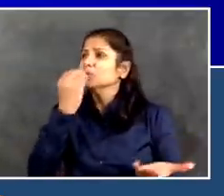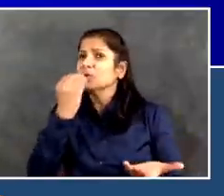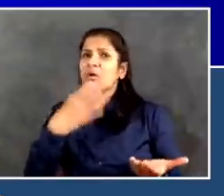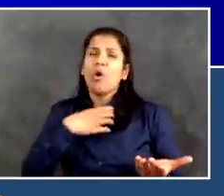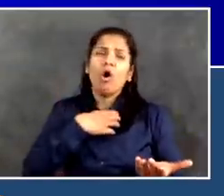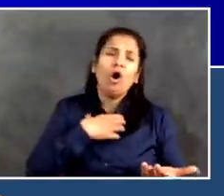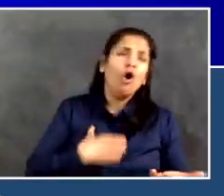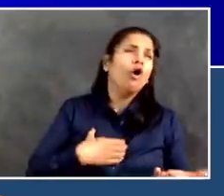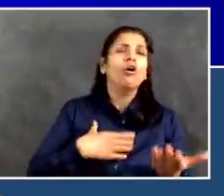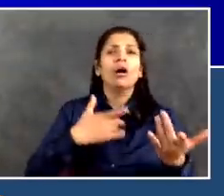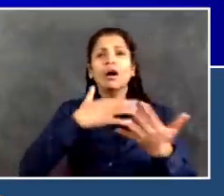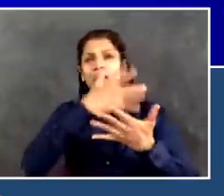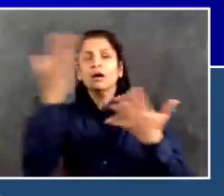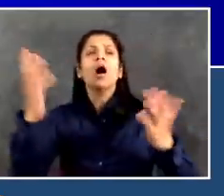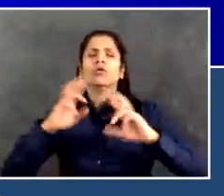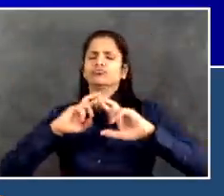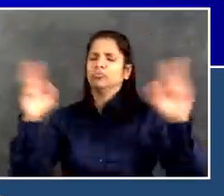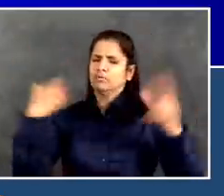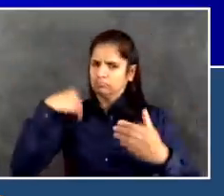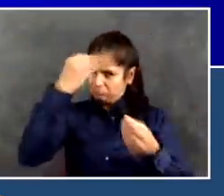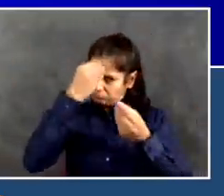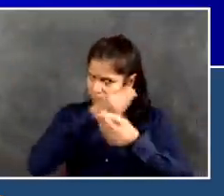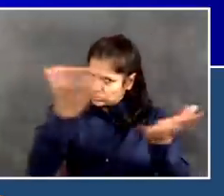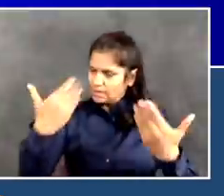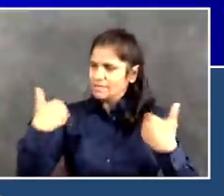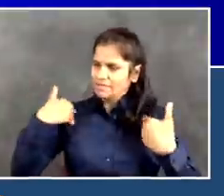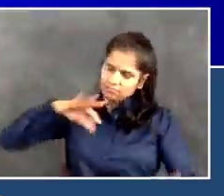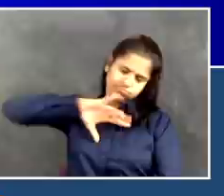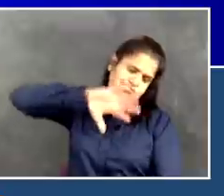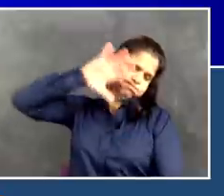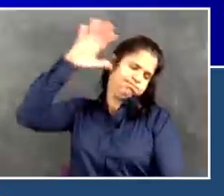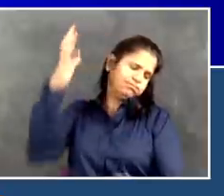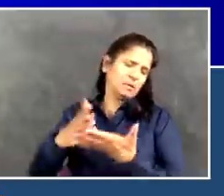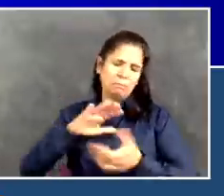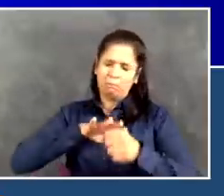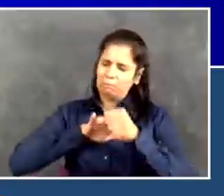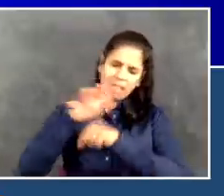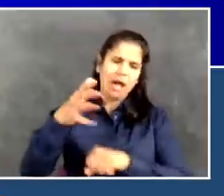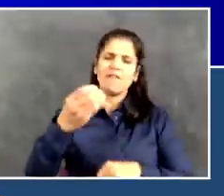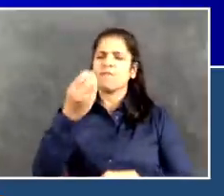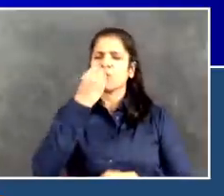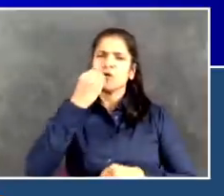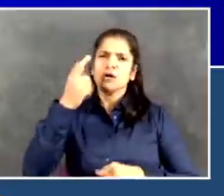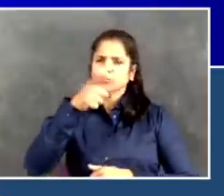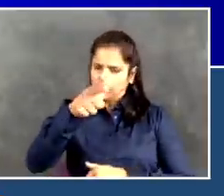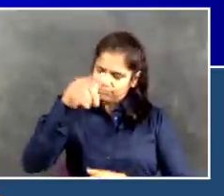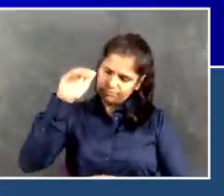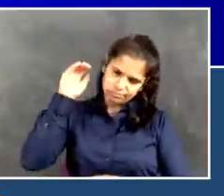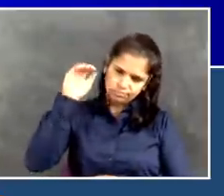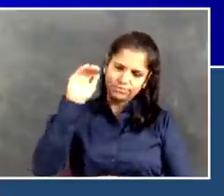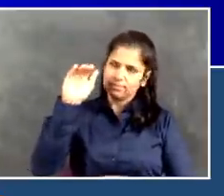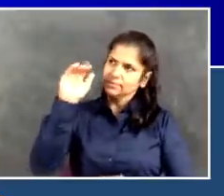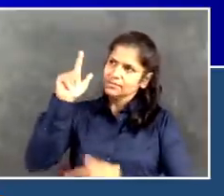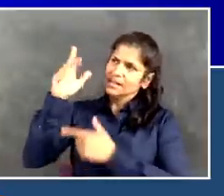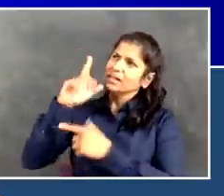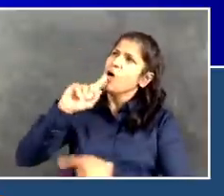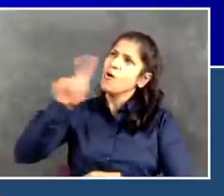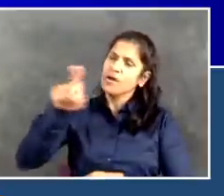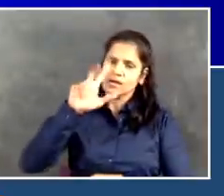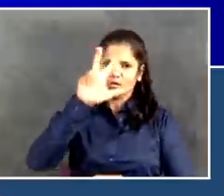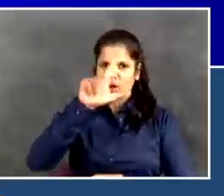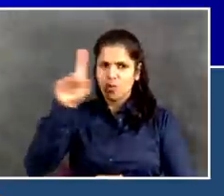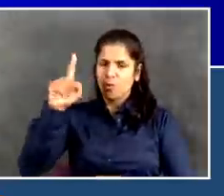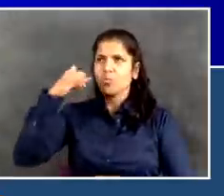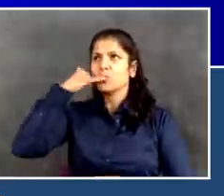city will provide. There's no question. For those who need halal meals, there will be 400,000 halal meals